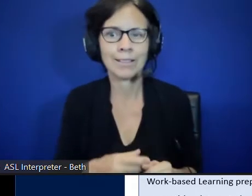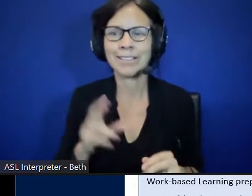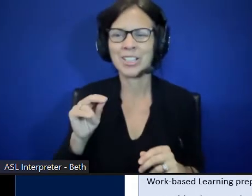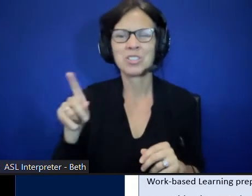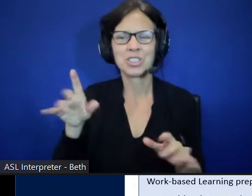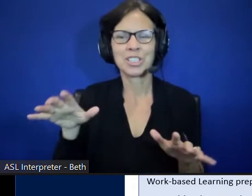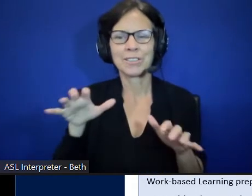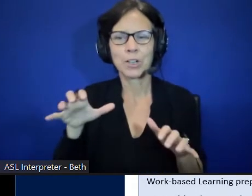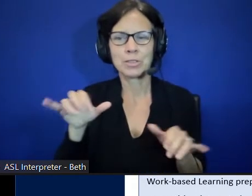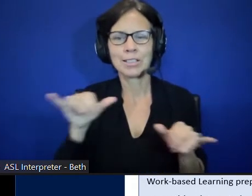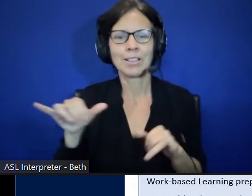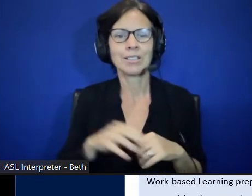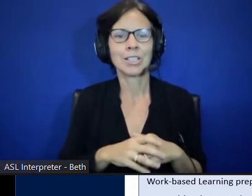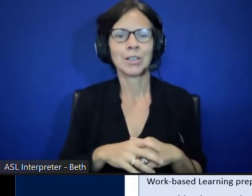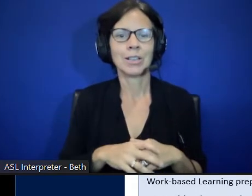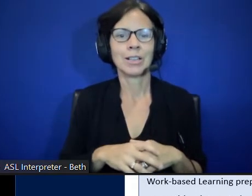she's frozen for me as well.